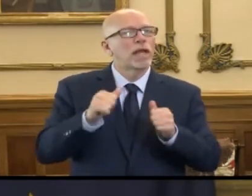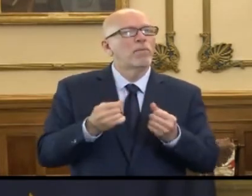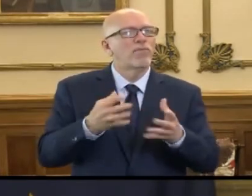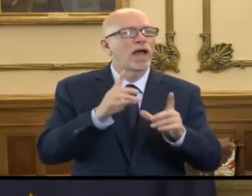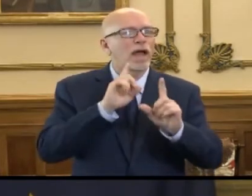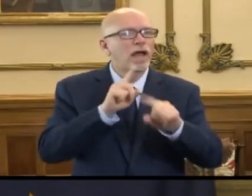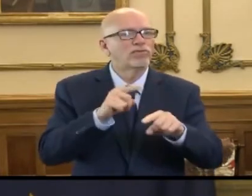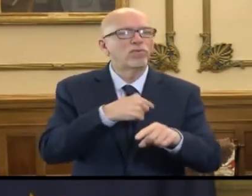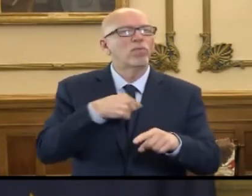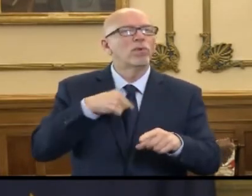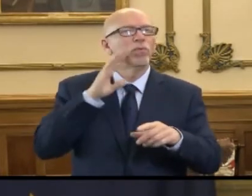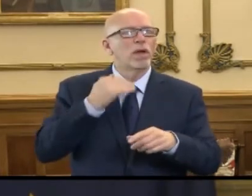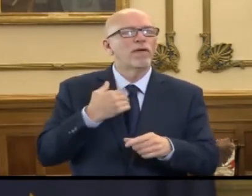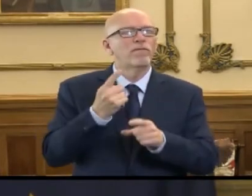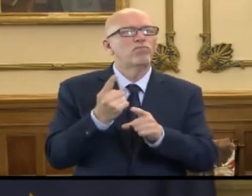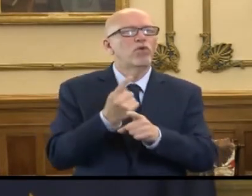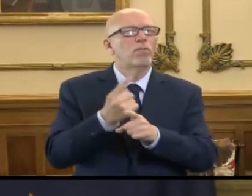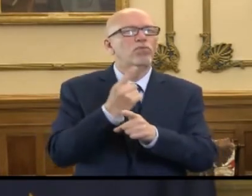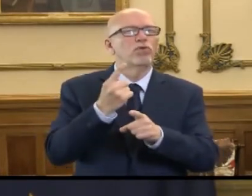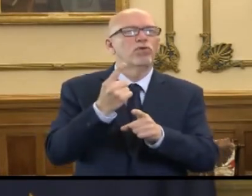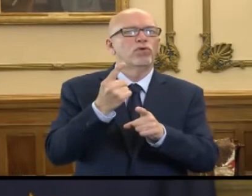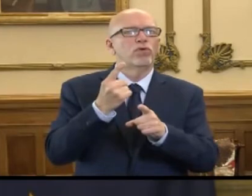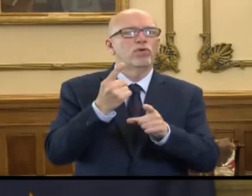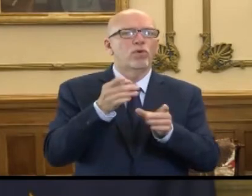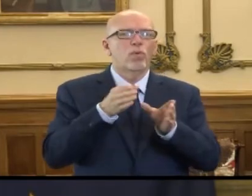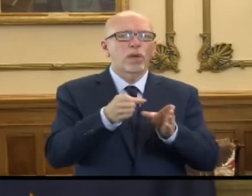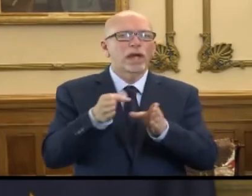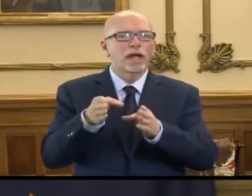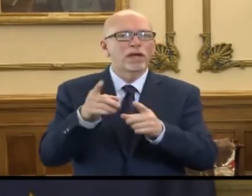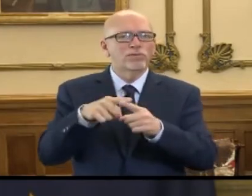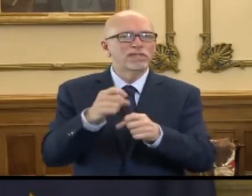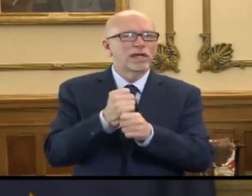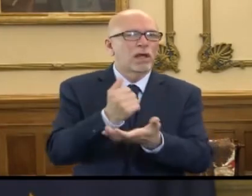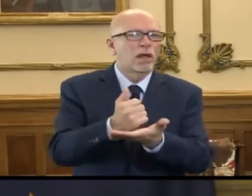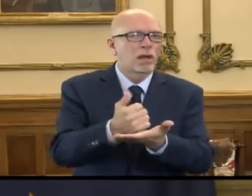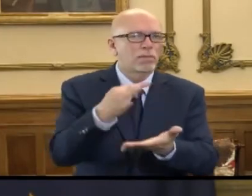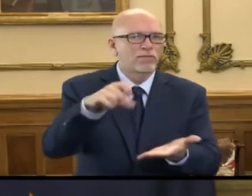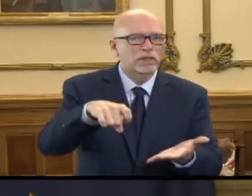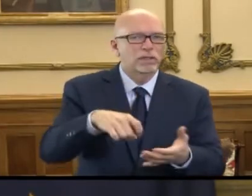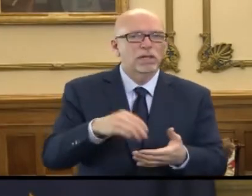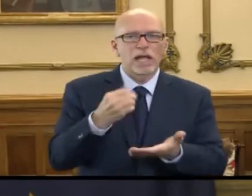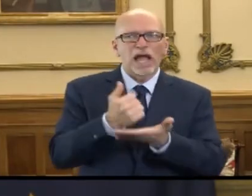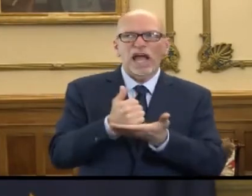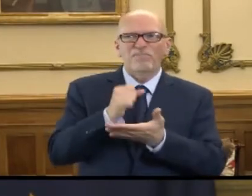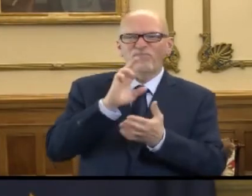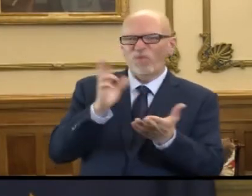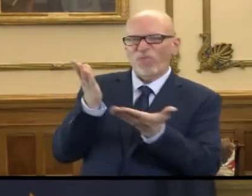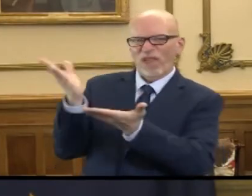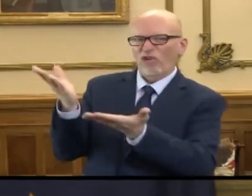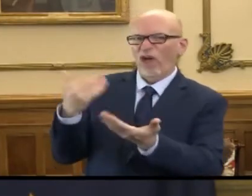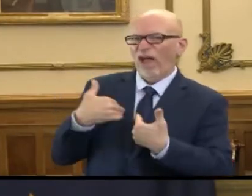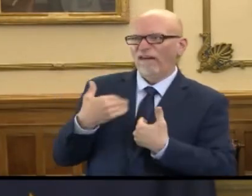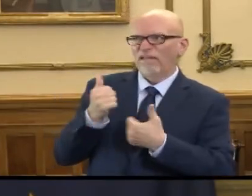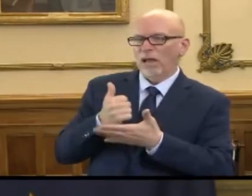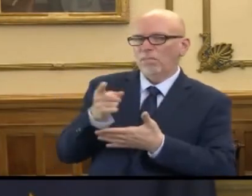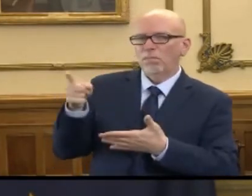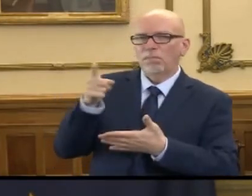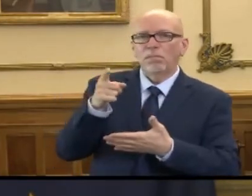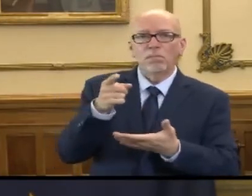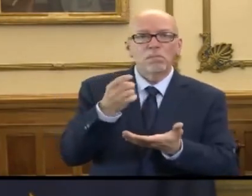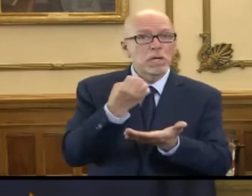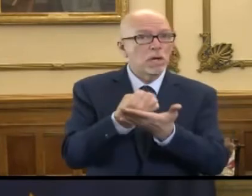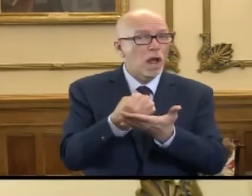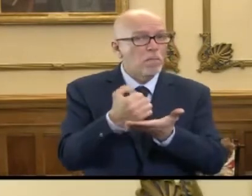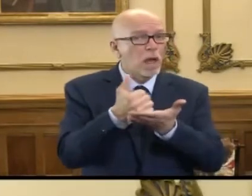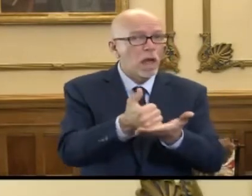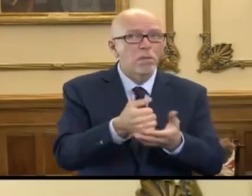and we're going to have the proper avenues to get help. And the help is there, whether it's on the economic front